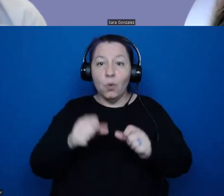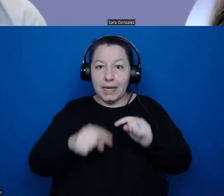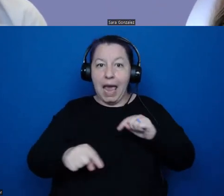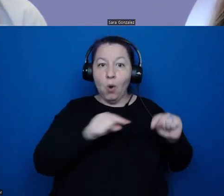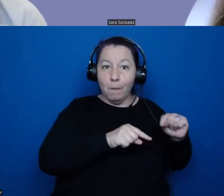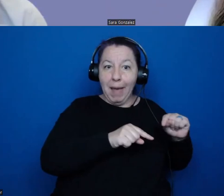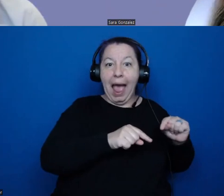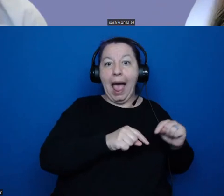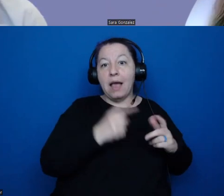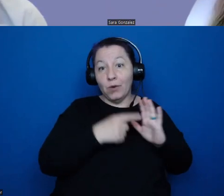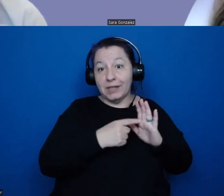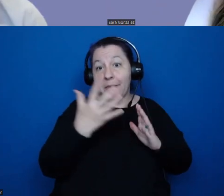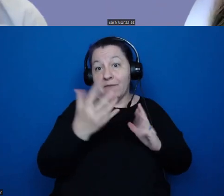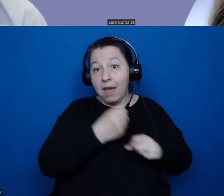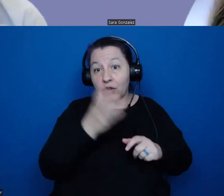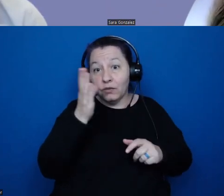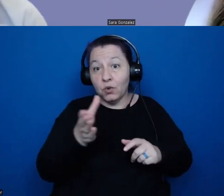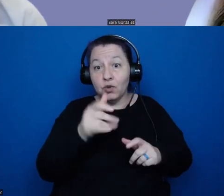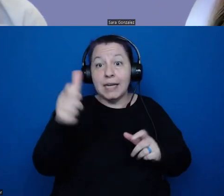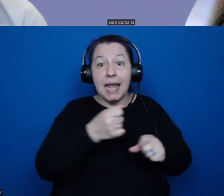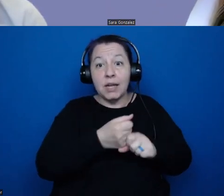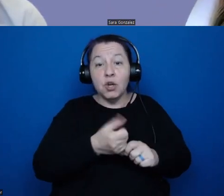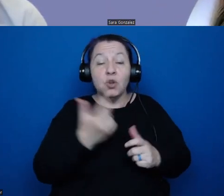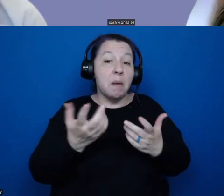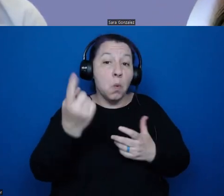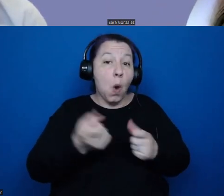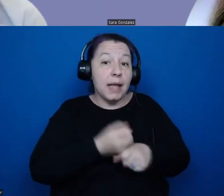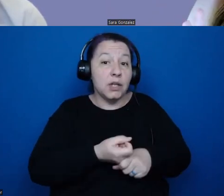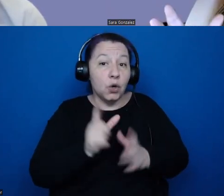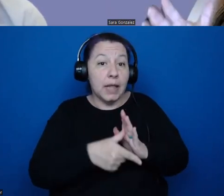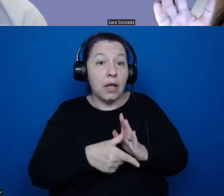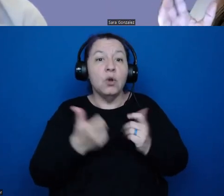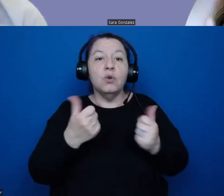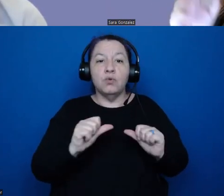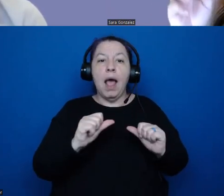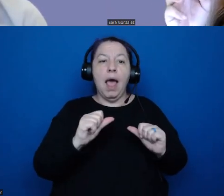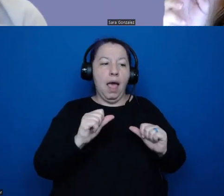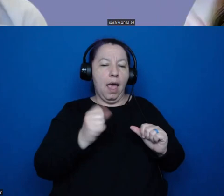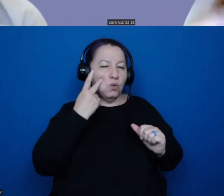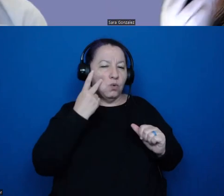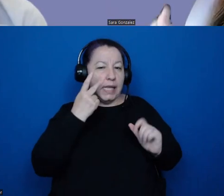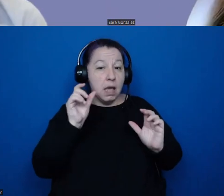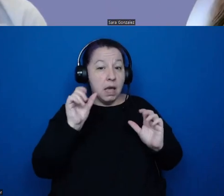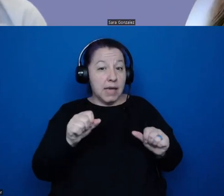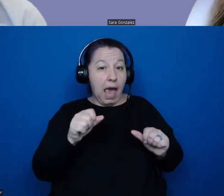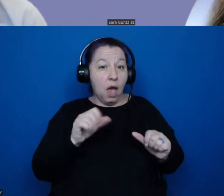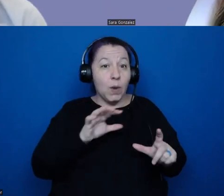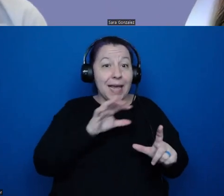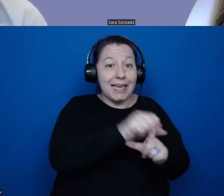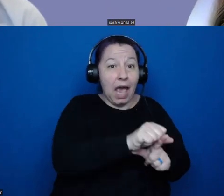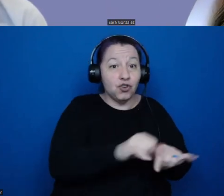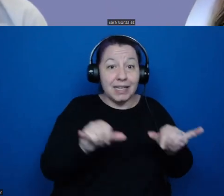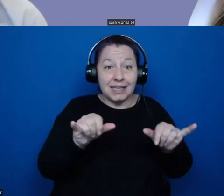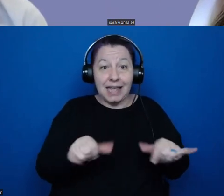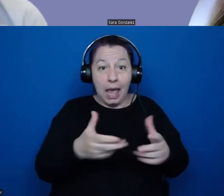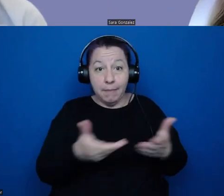five years or 10 years or even a year down the road to try to see whether or not we can catch those same belongings, whether